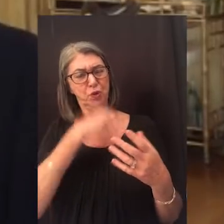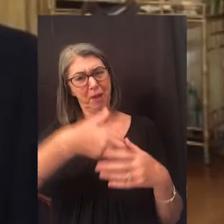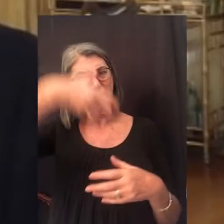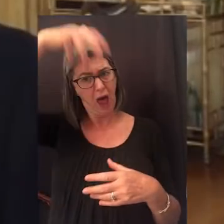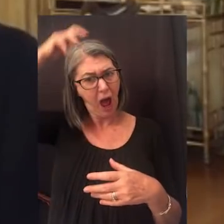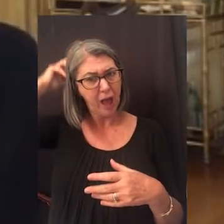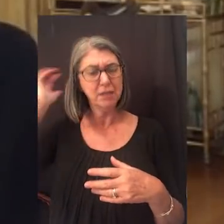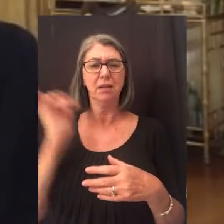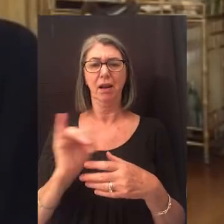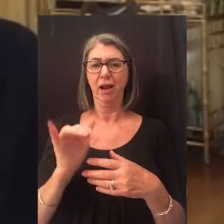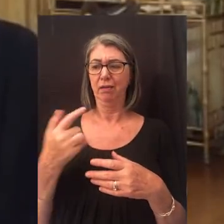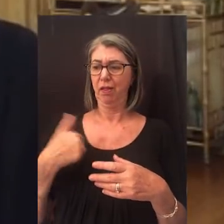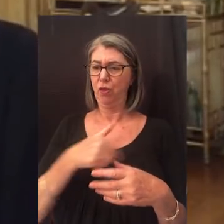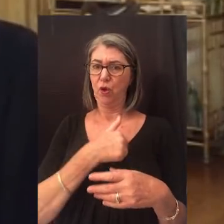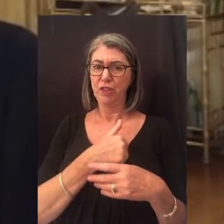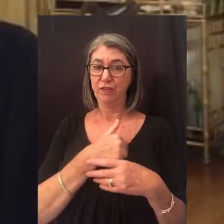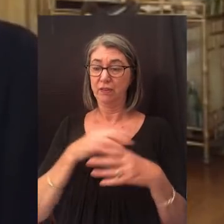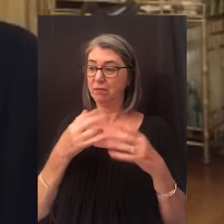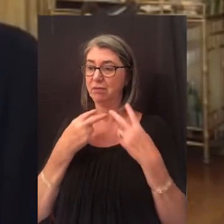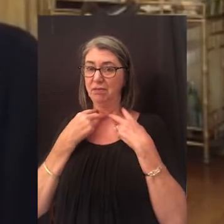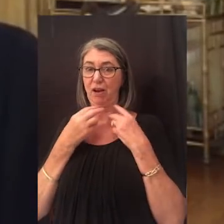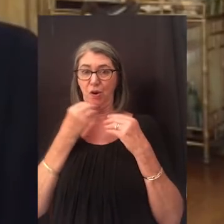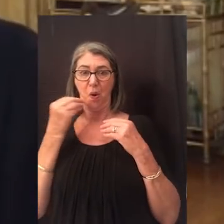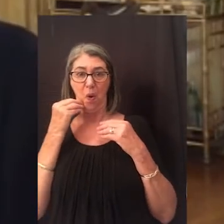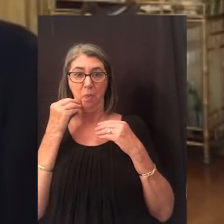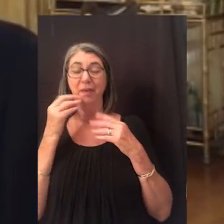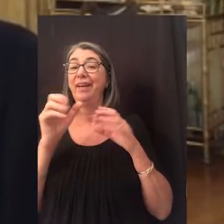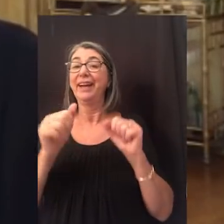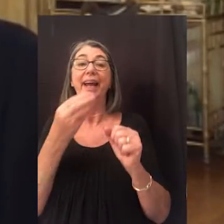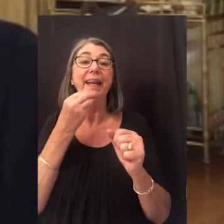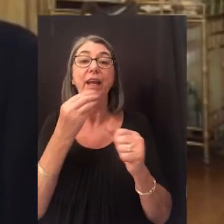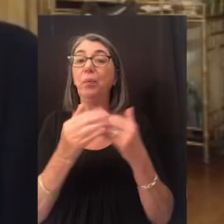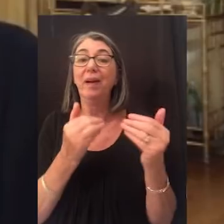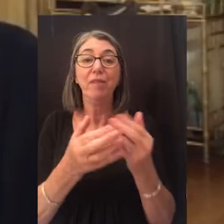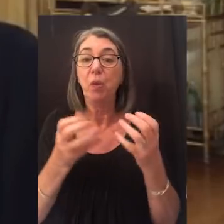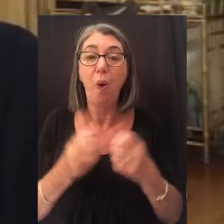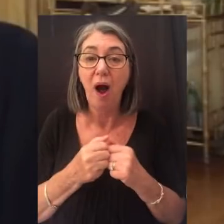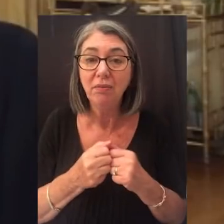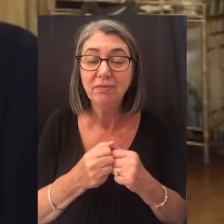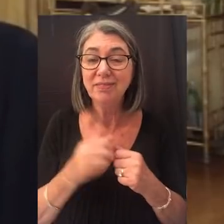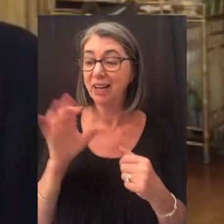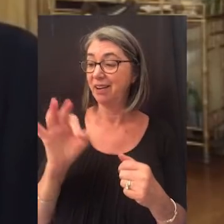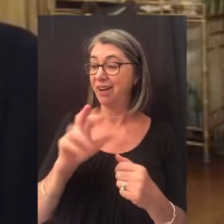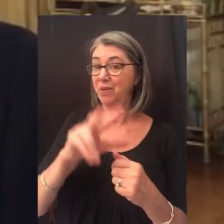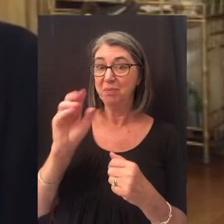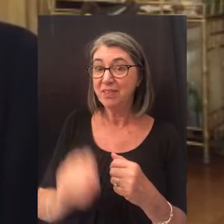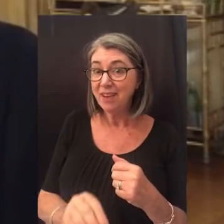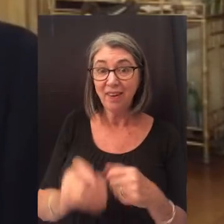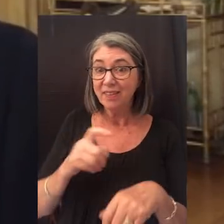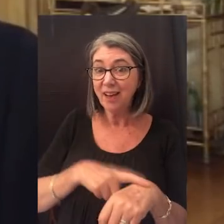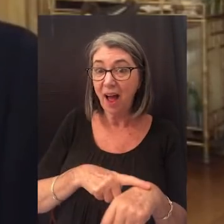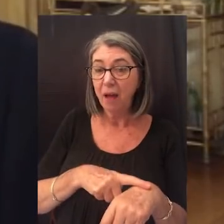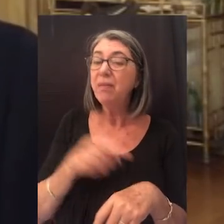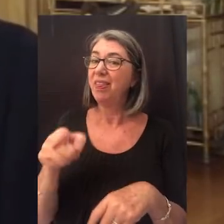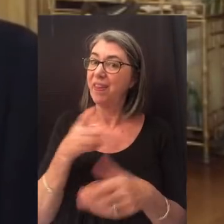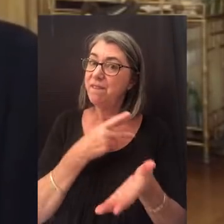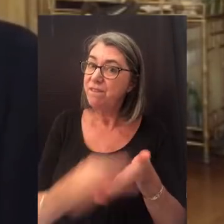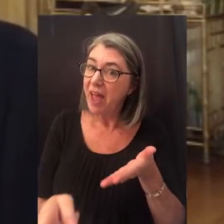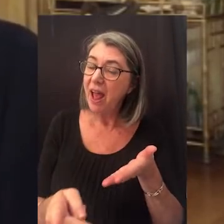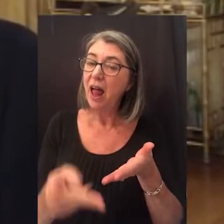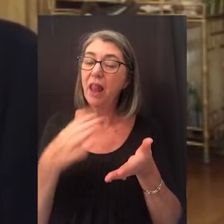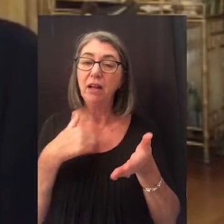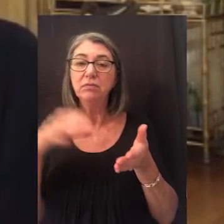that lions, like those of us quarantined at home, can eat whenever they choose, 93% of the time they